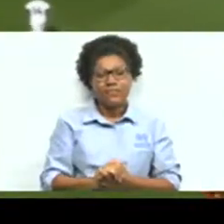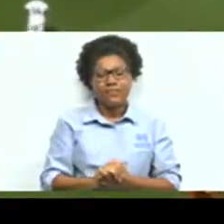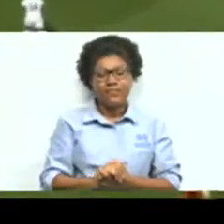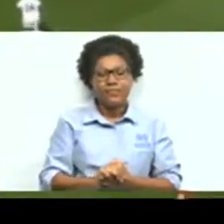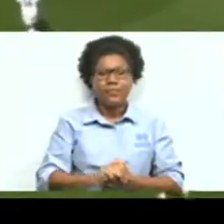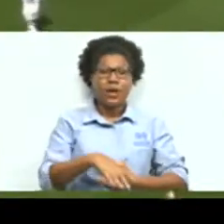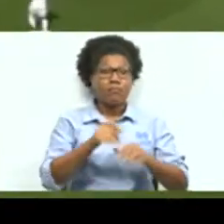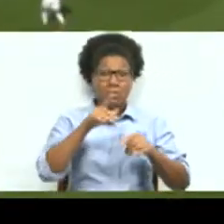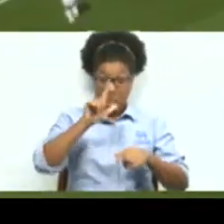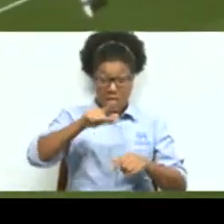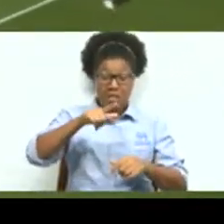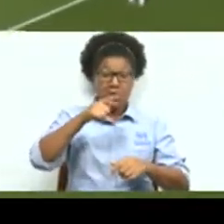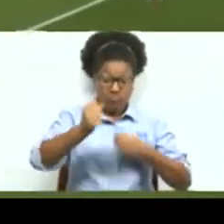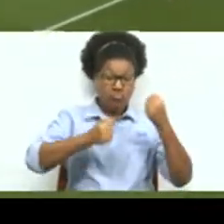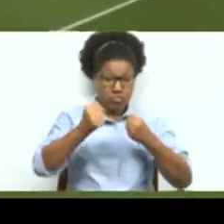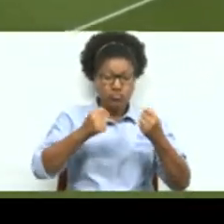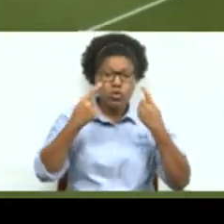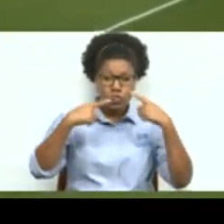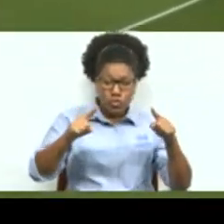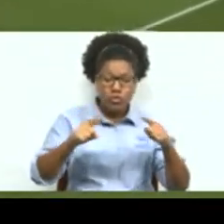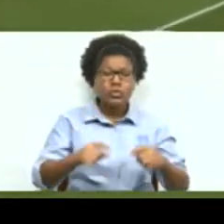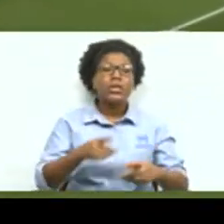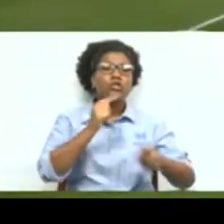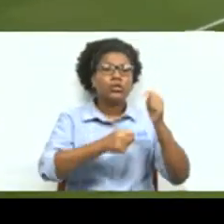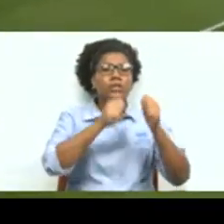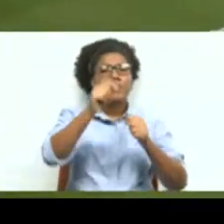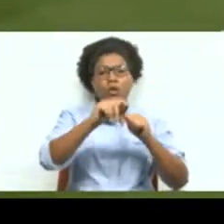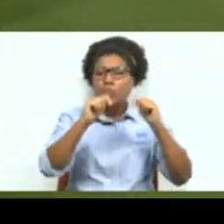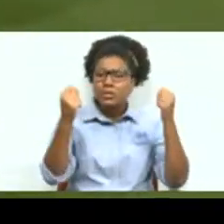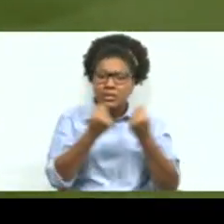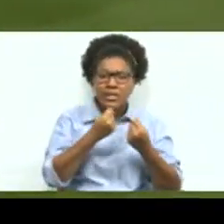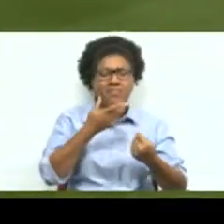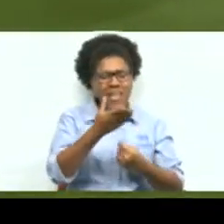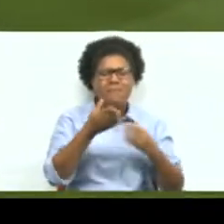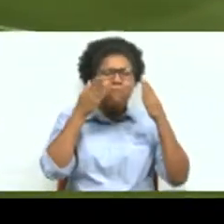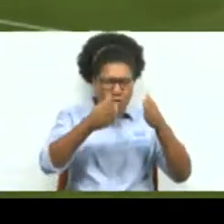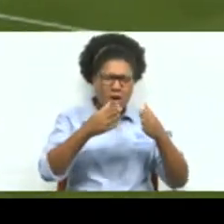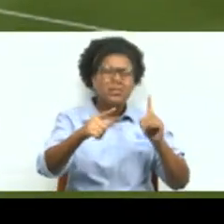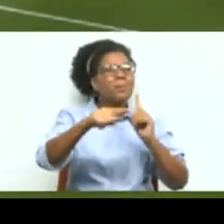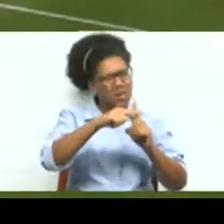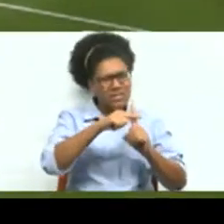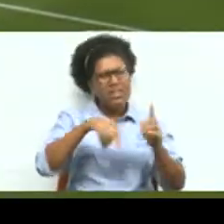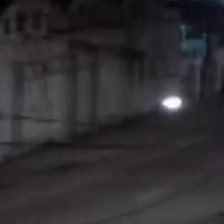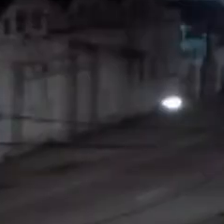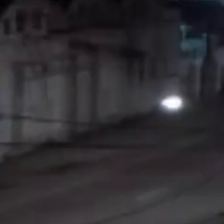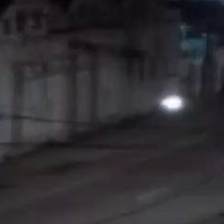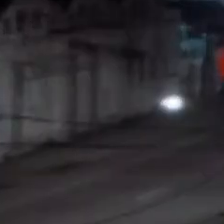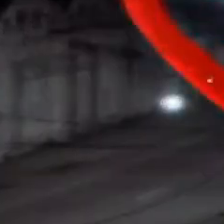And coming up later on in sport, Suka Warriors highlight the positives in their loss to Canada.